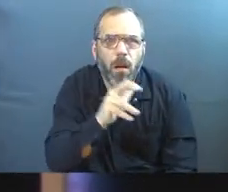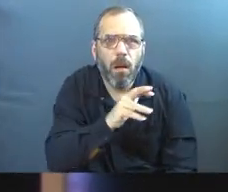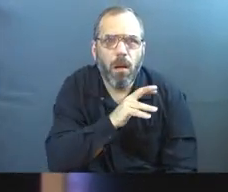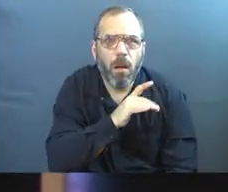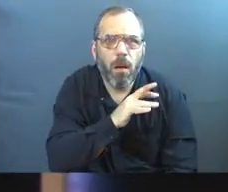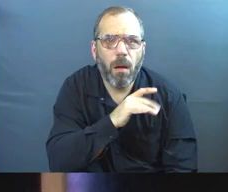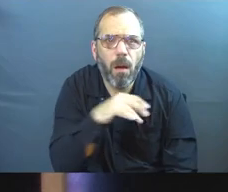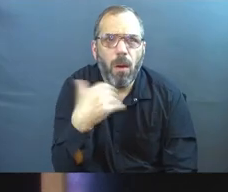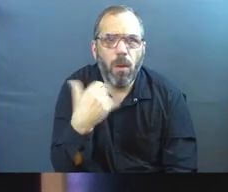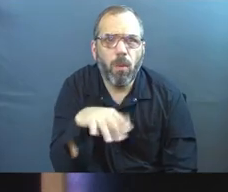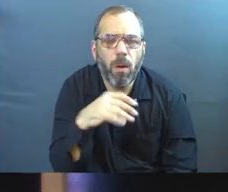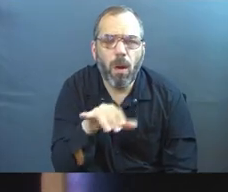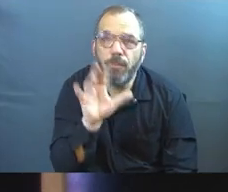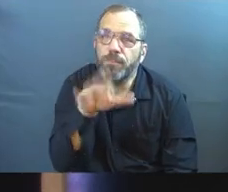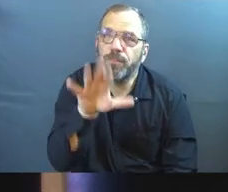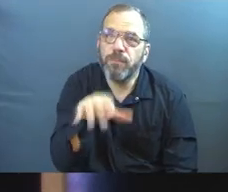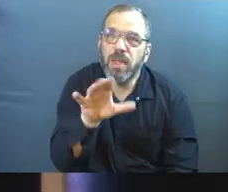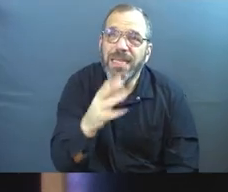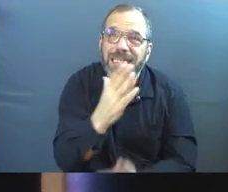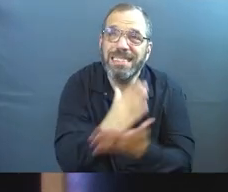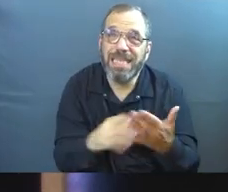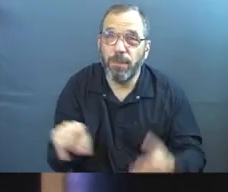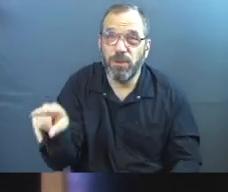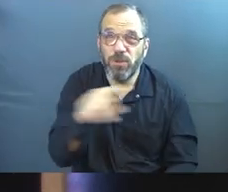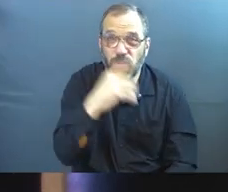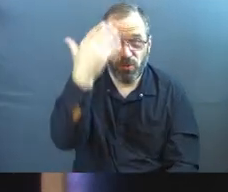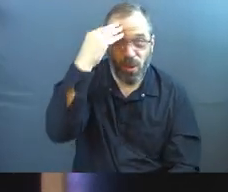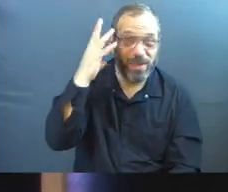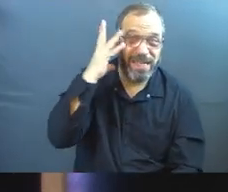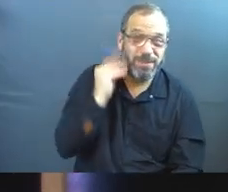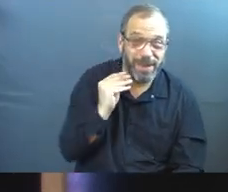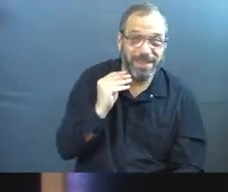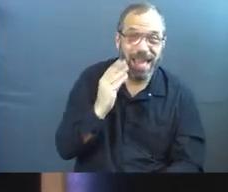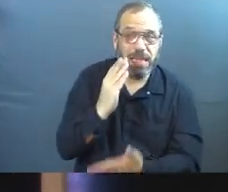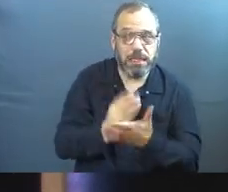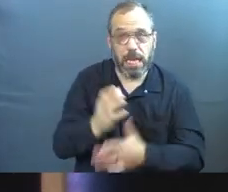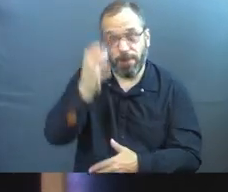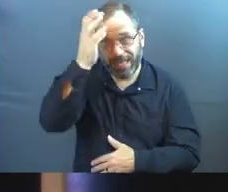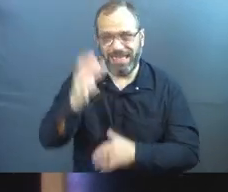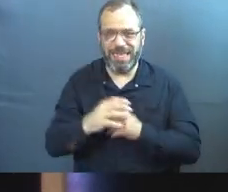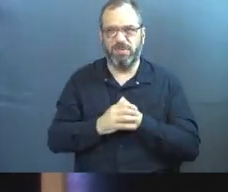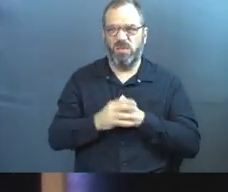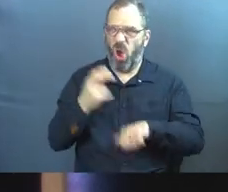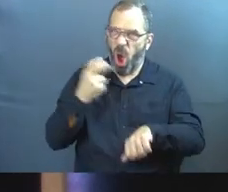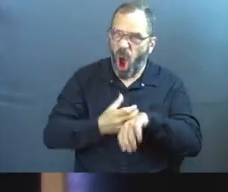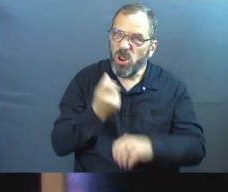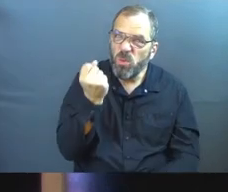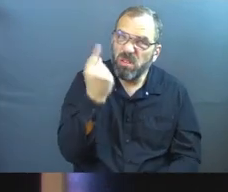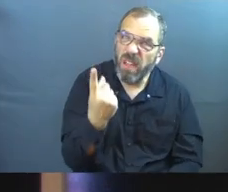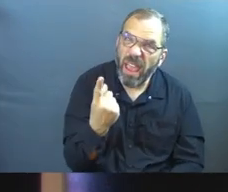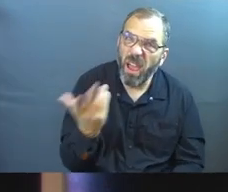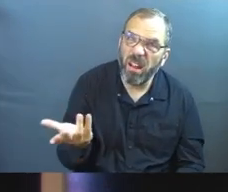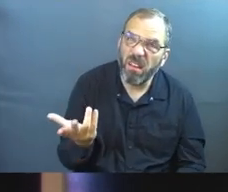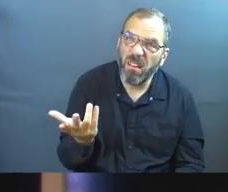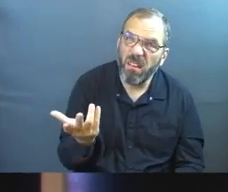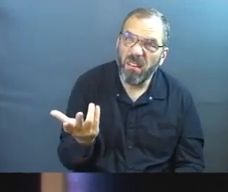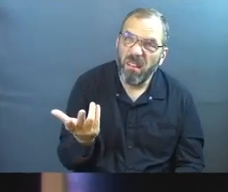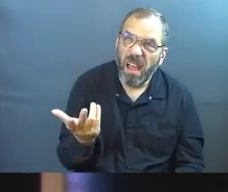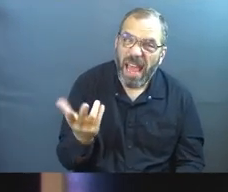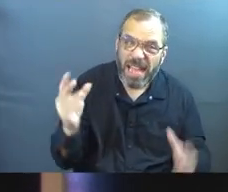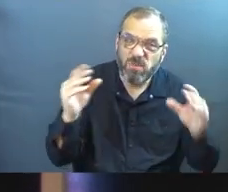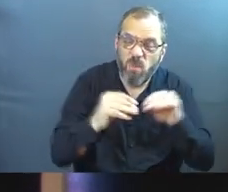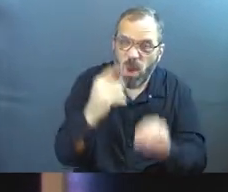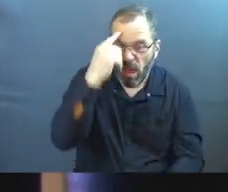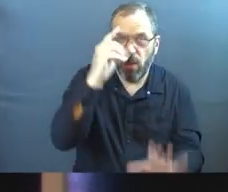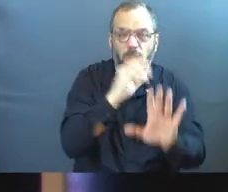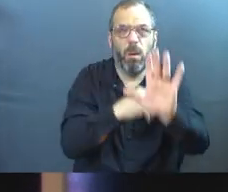in our lives. And some of you guys know the experience. Some concepts are harder to understand. They take a little bit